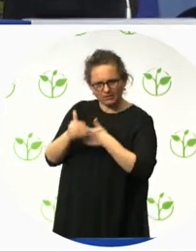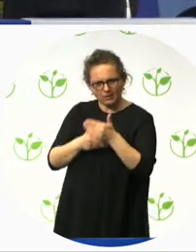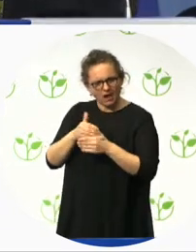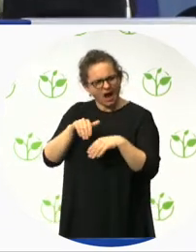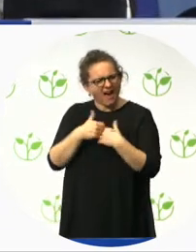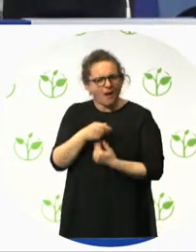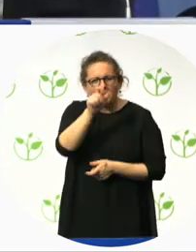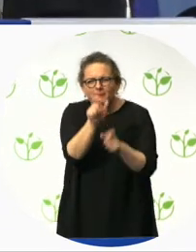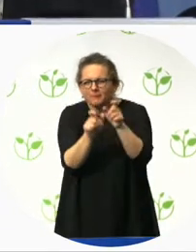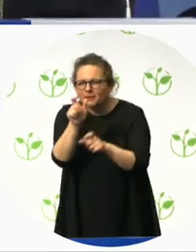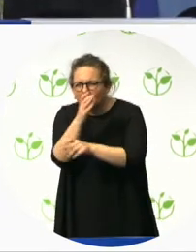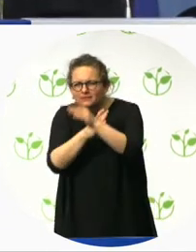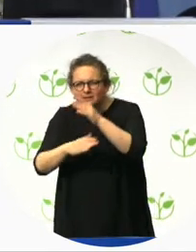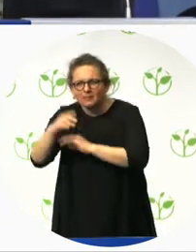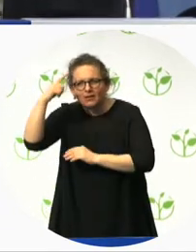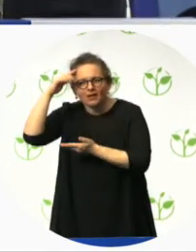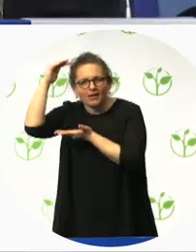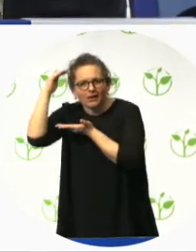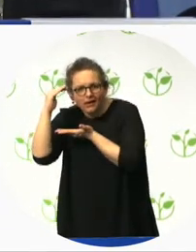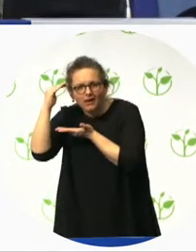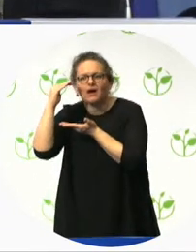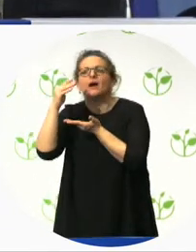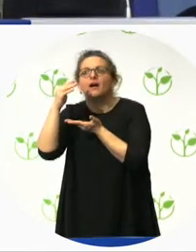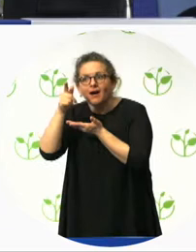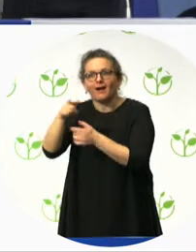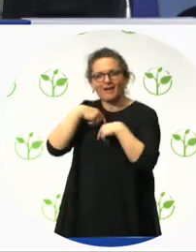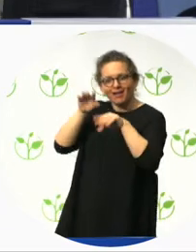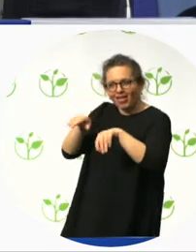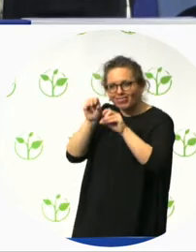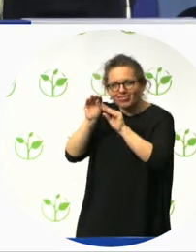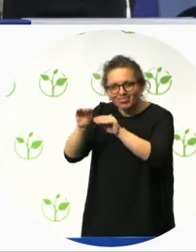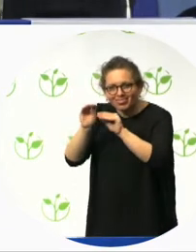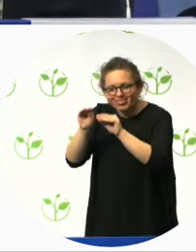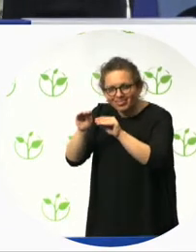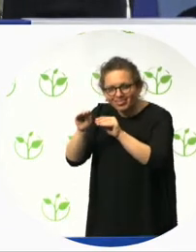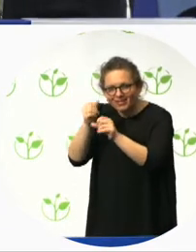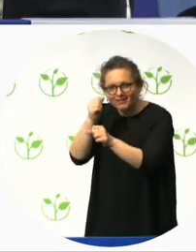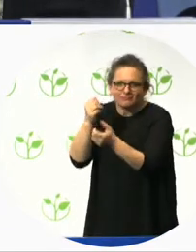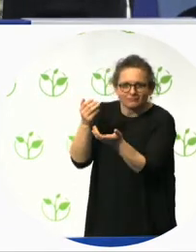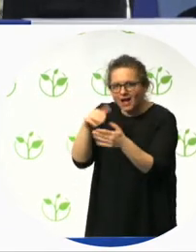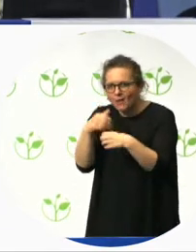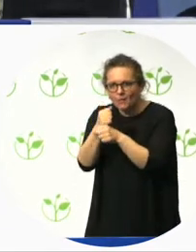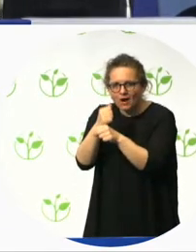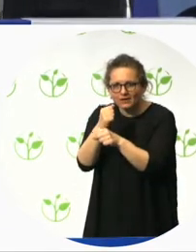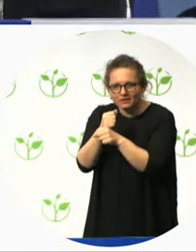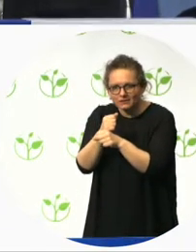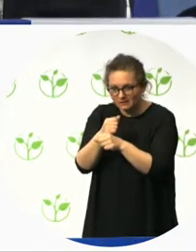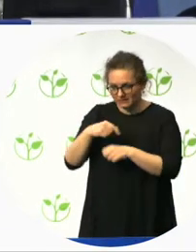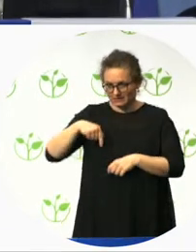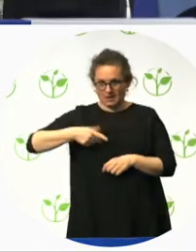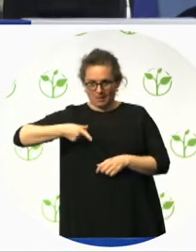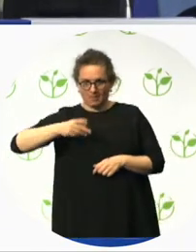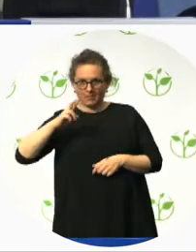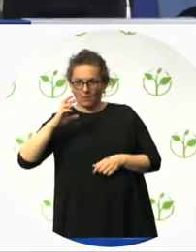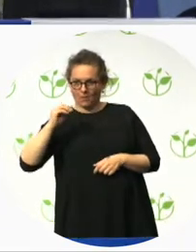Prodis Foundation, which had already this program in the University of Madrid. And then, in this moment, a new Forum